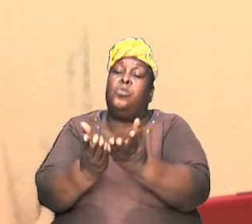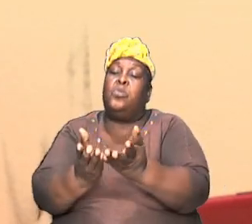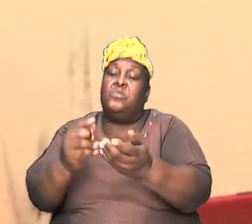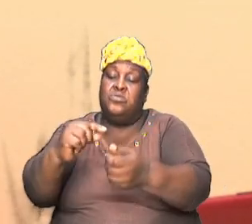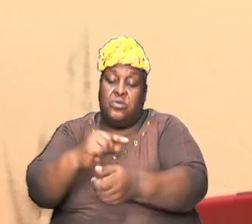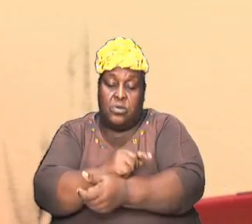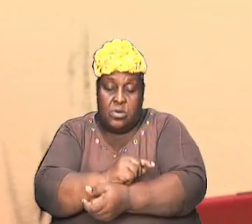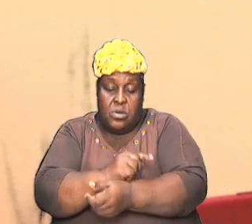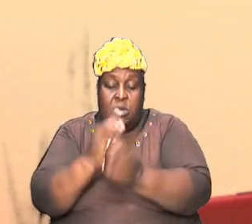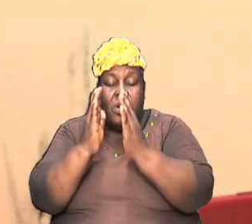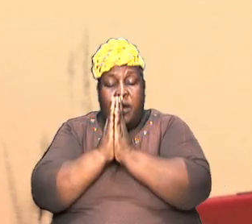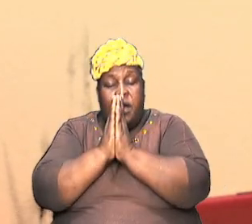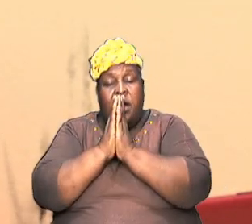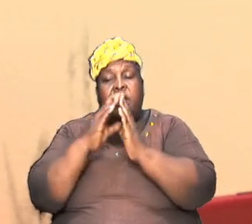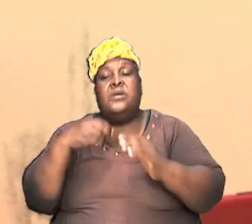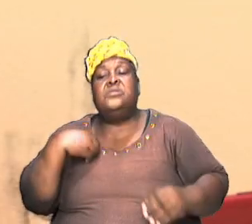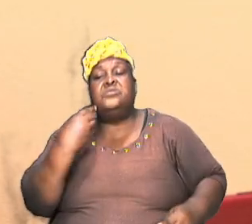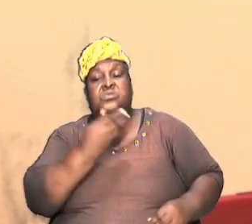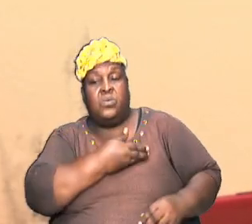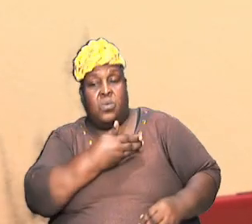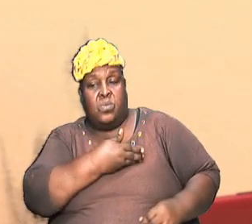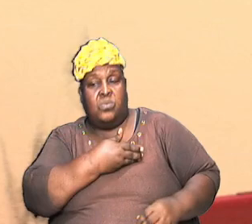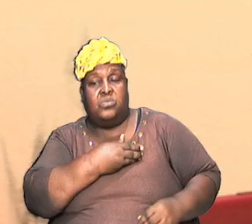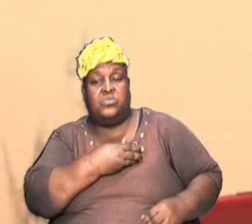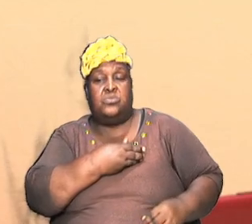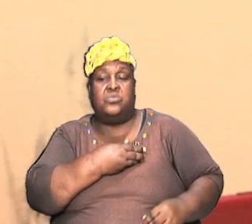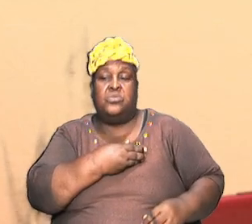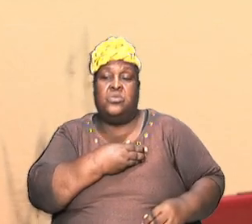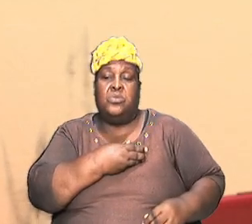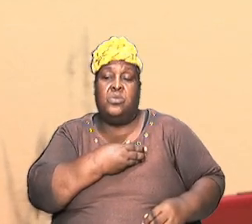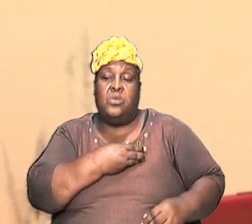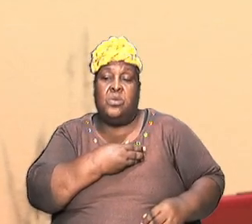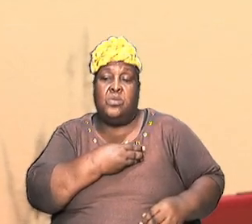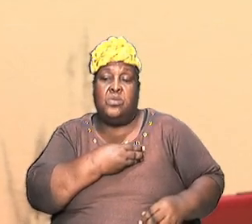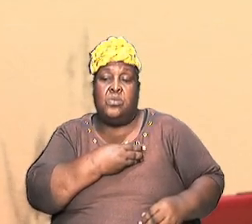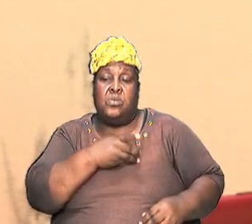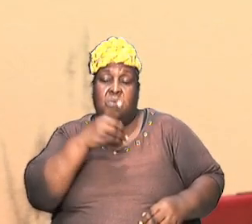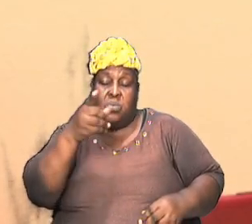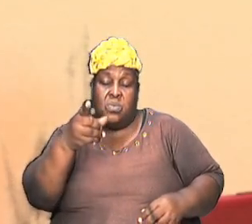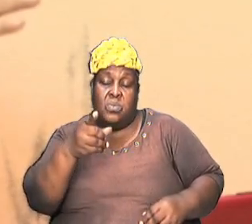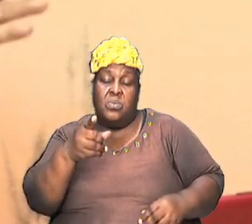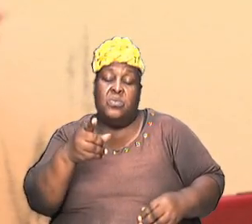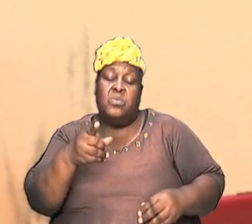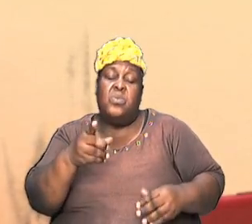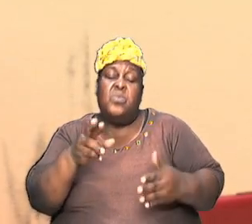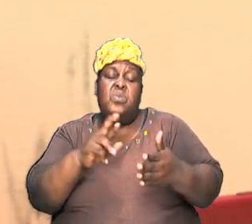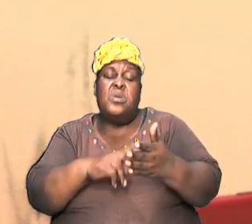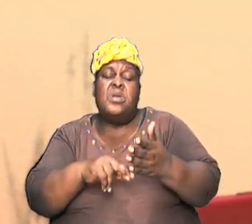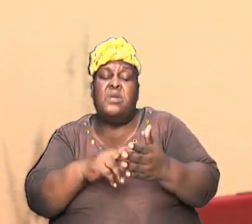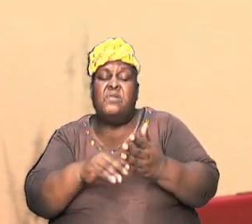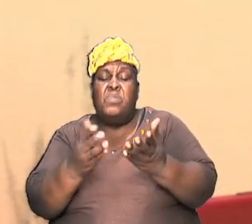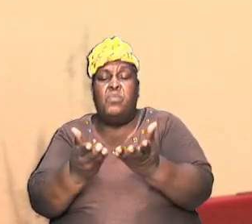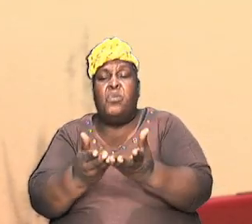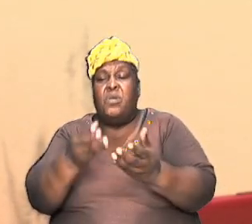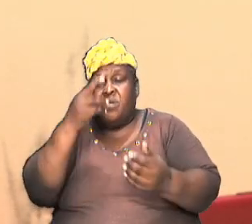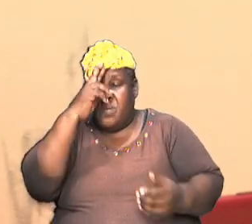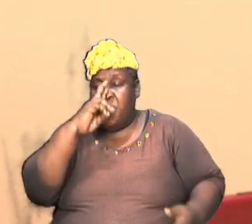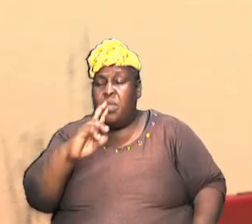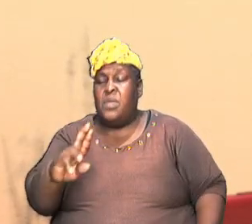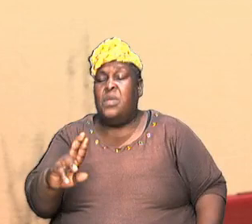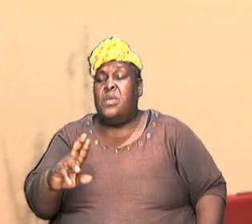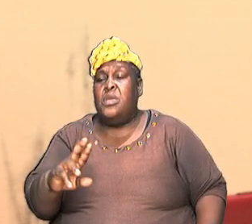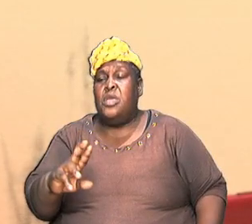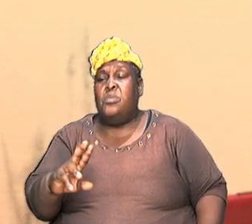very shortly to read from the book of Hebrews chapter 7 we are going to put it on the screen so we are going to segue a little bit from